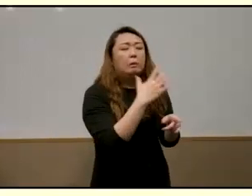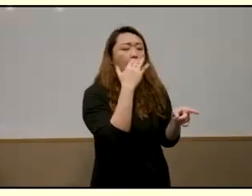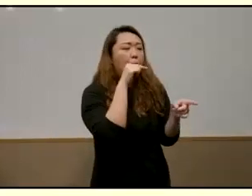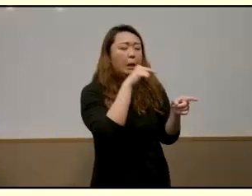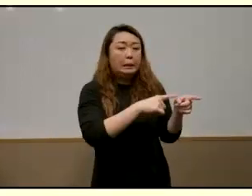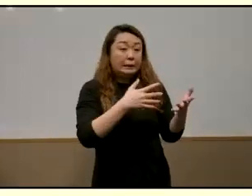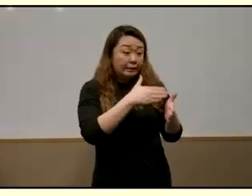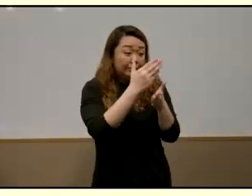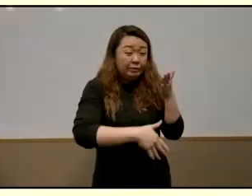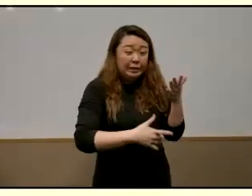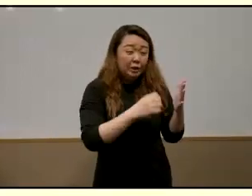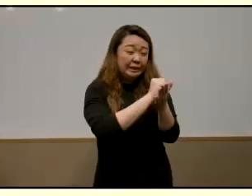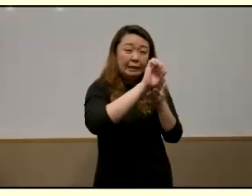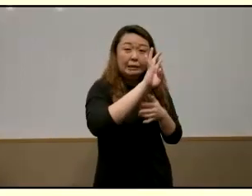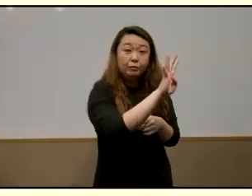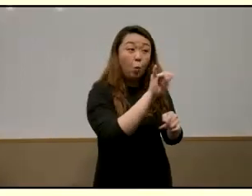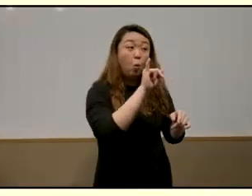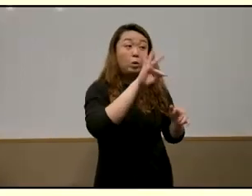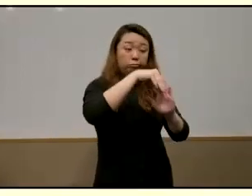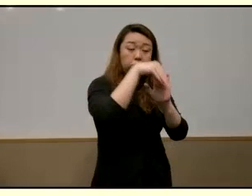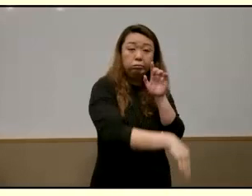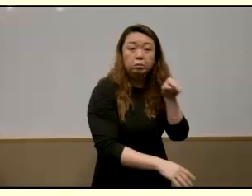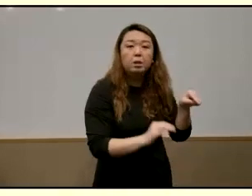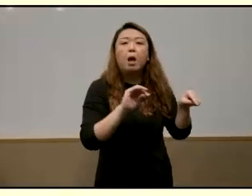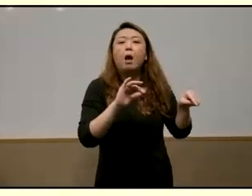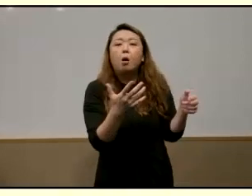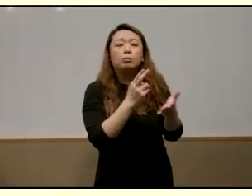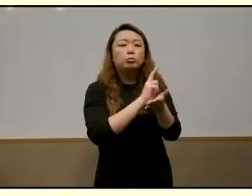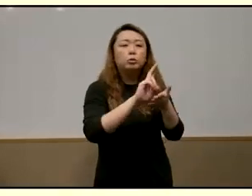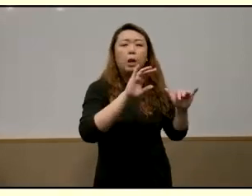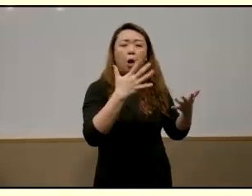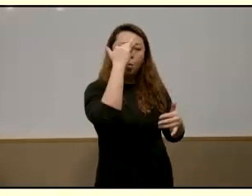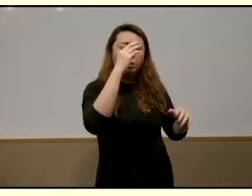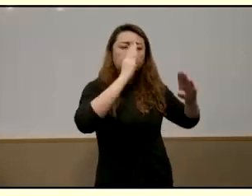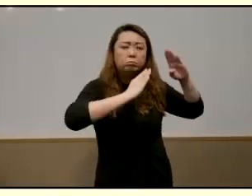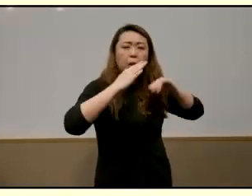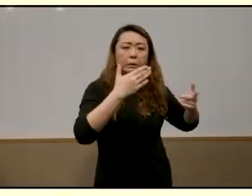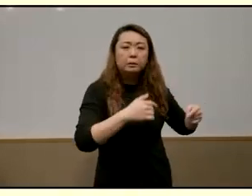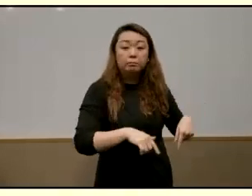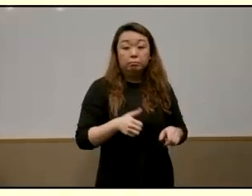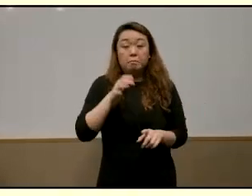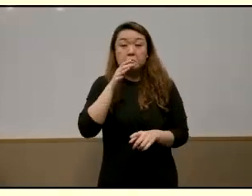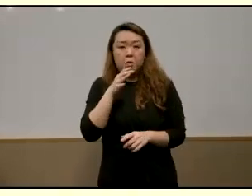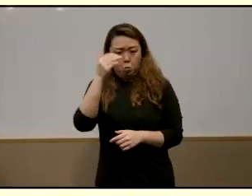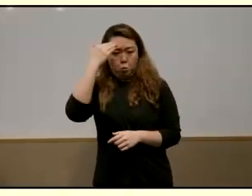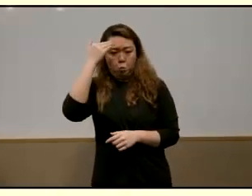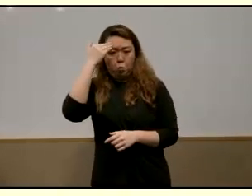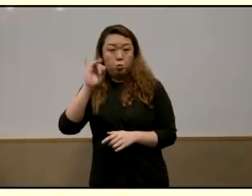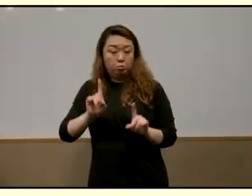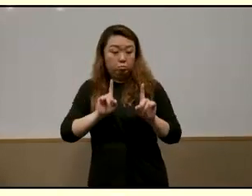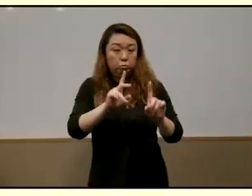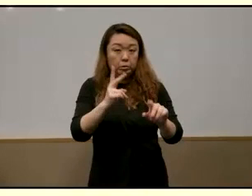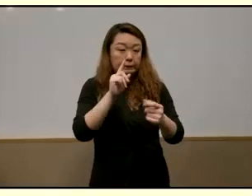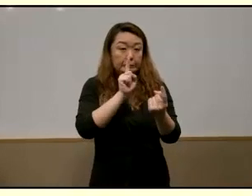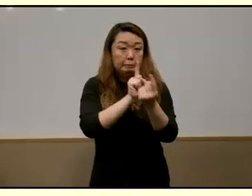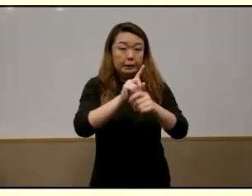you're going to finish secondary four what happened to you why are you getting why are you putting yourself into trouble she knew she would cry if she went to see the principal with sanjay